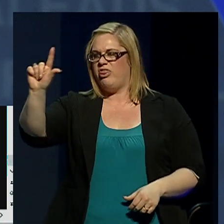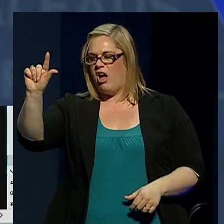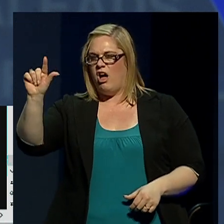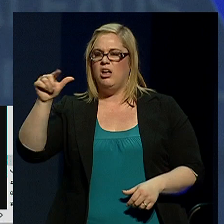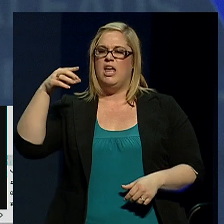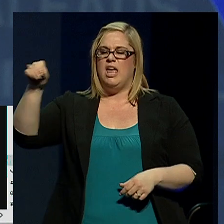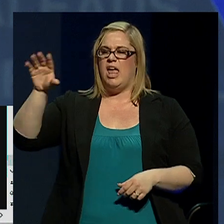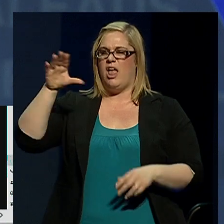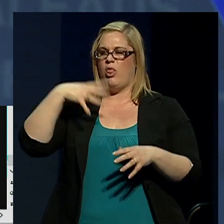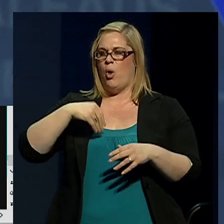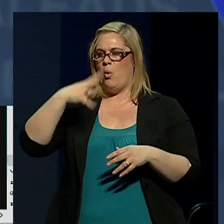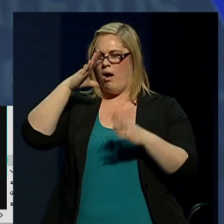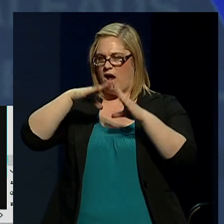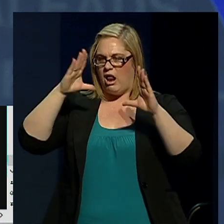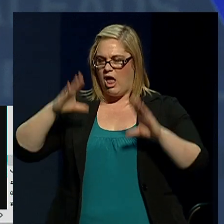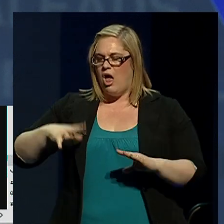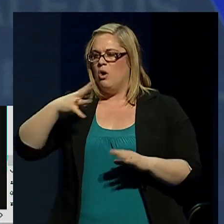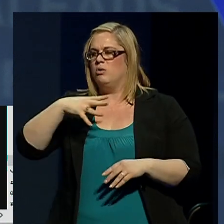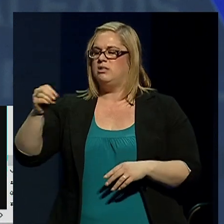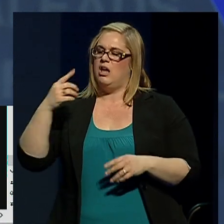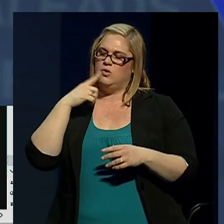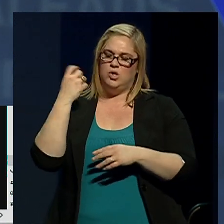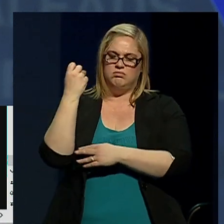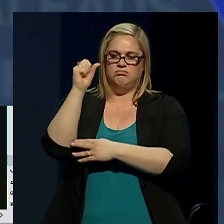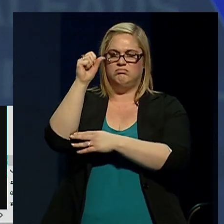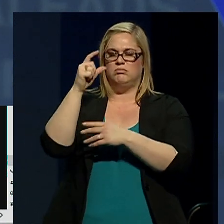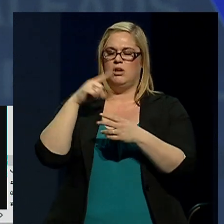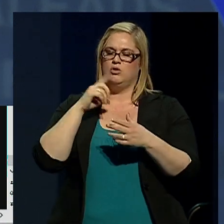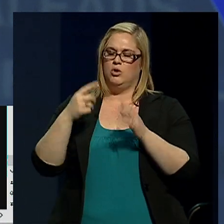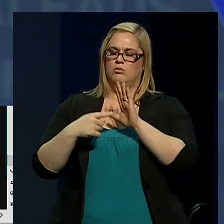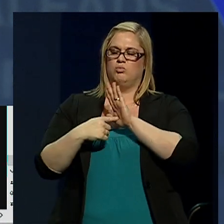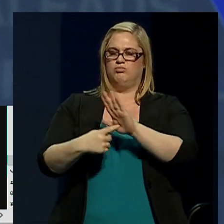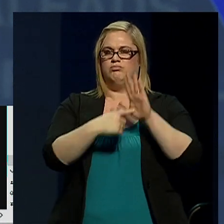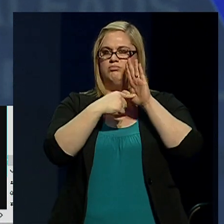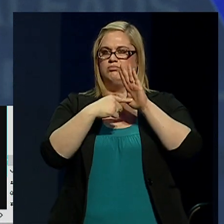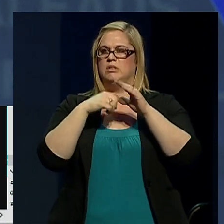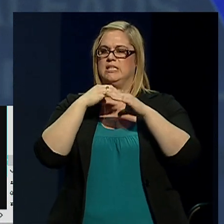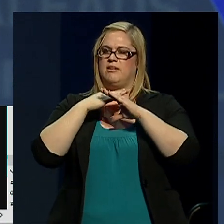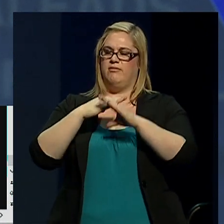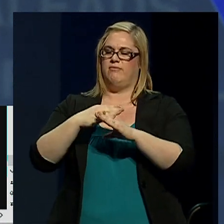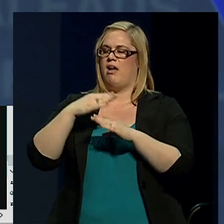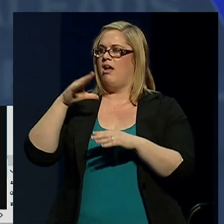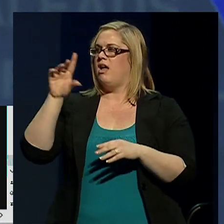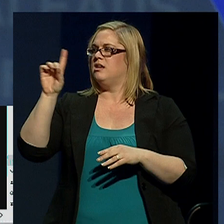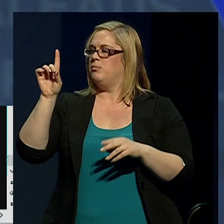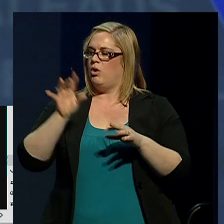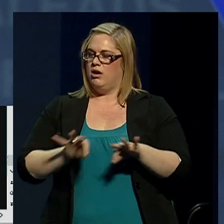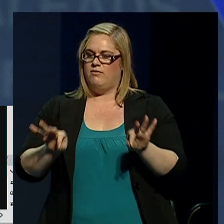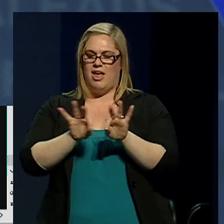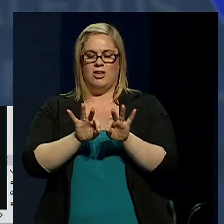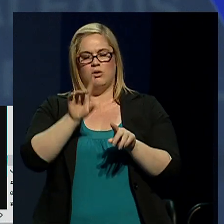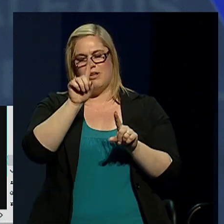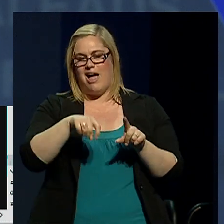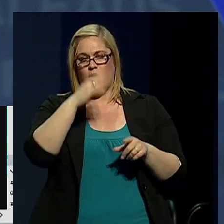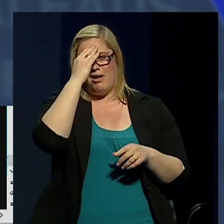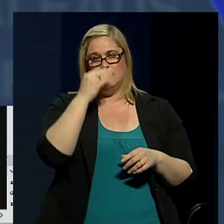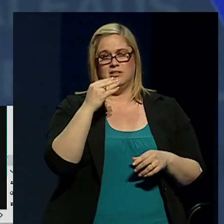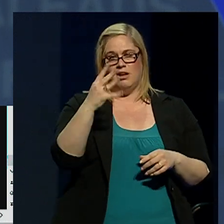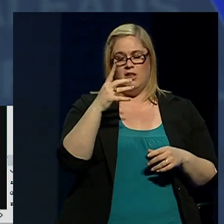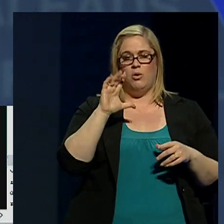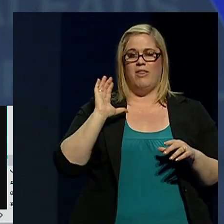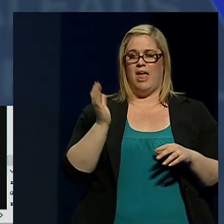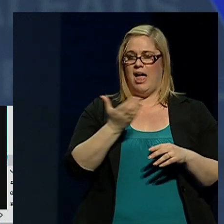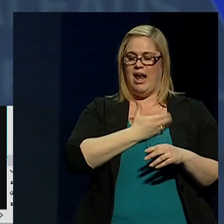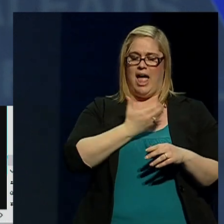up for democratic values. I don't have to tell you that our democracy is in trouble. It isn't